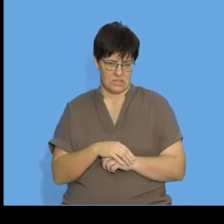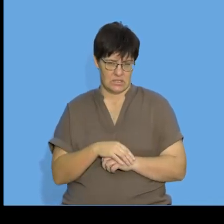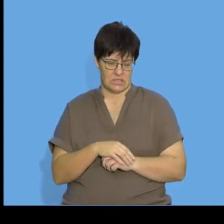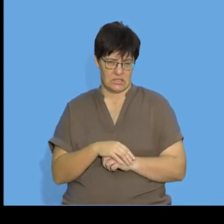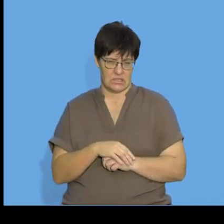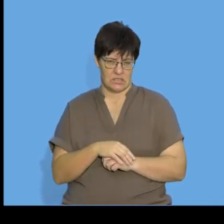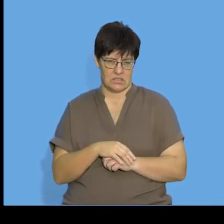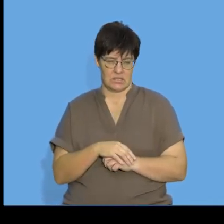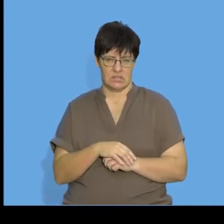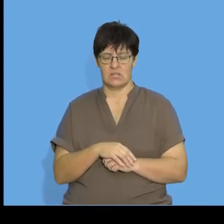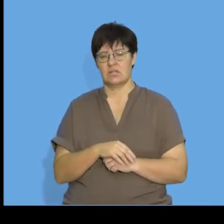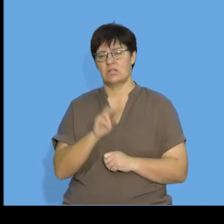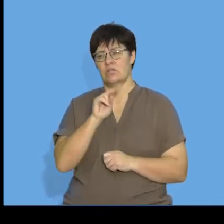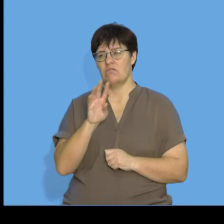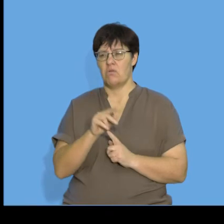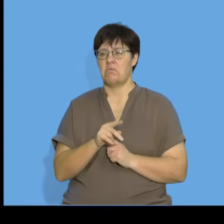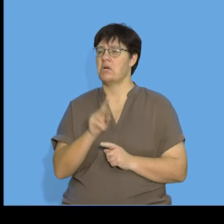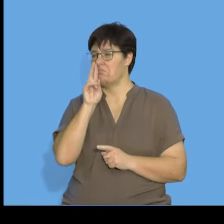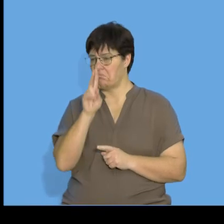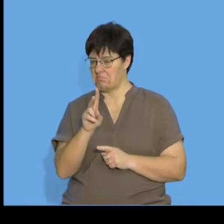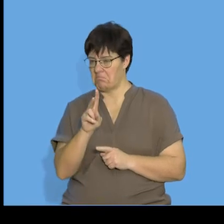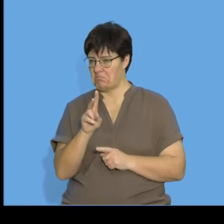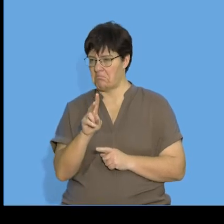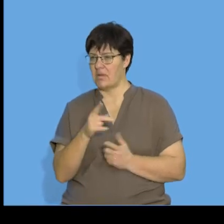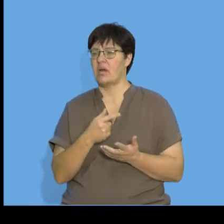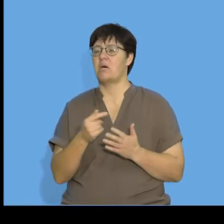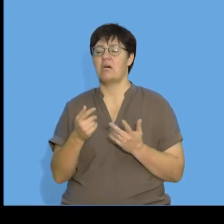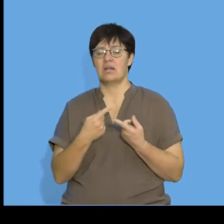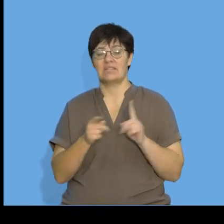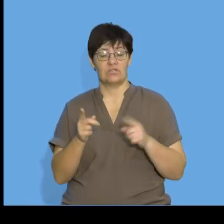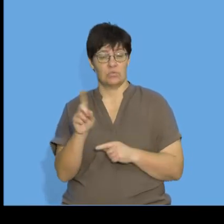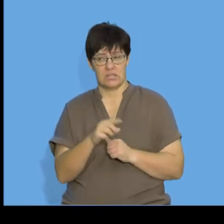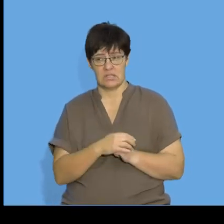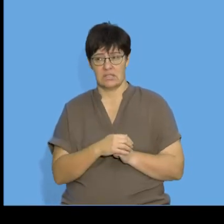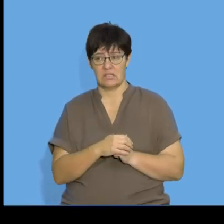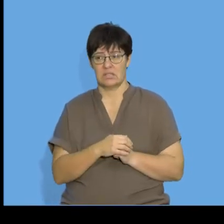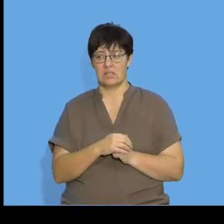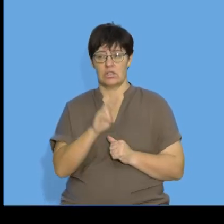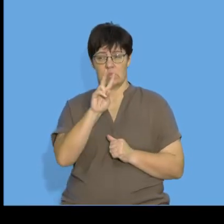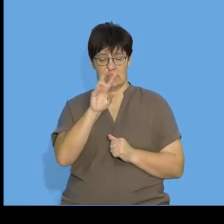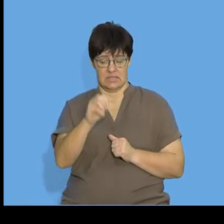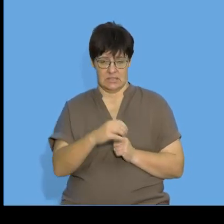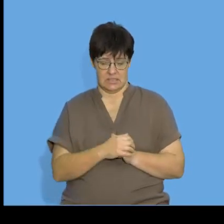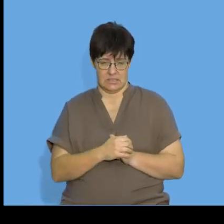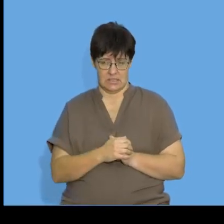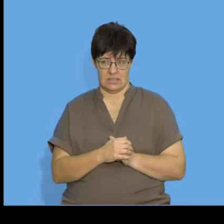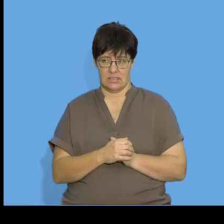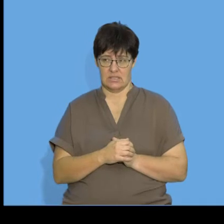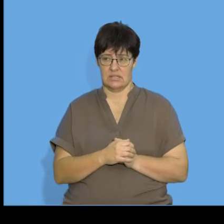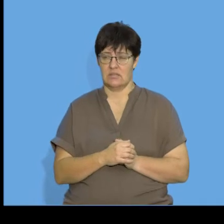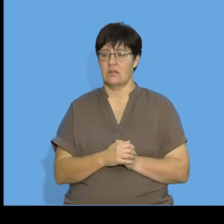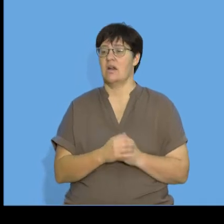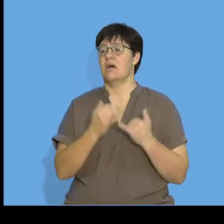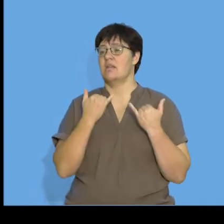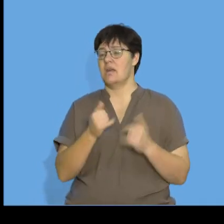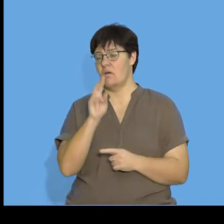then between 24 and 44 we can see there is a first difference of 20 I'm